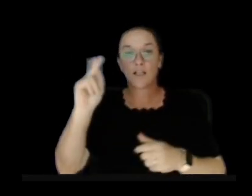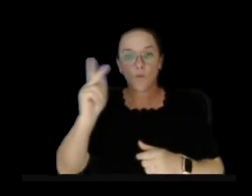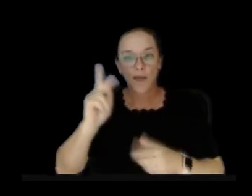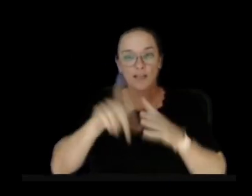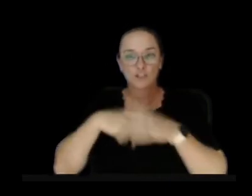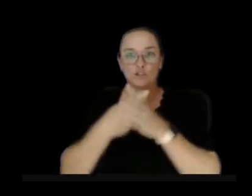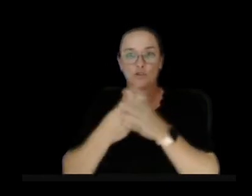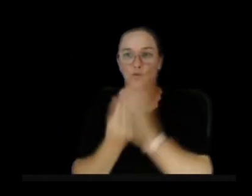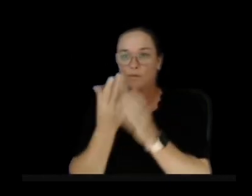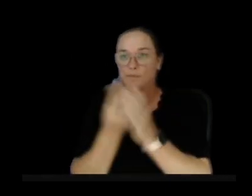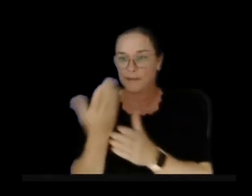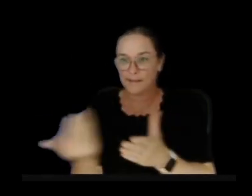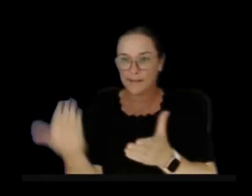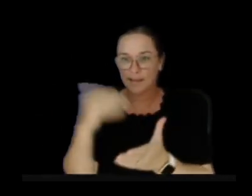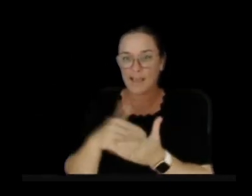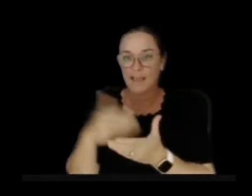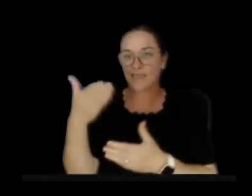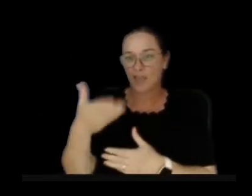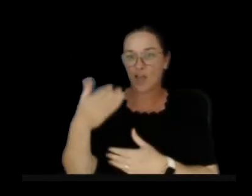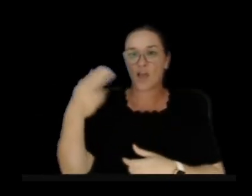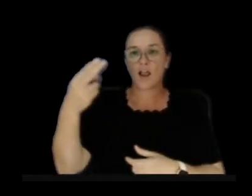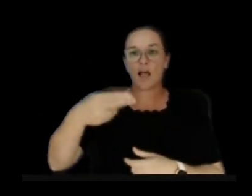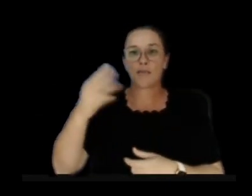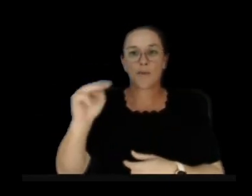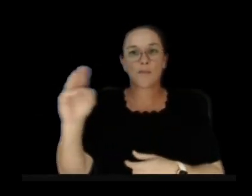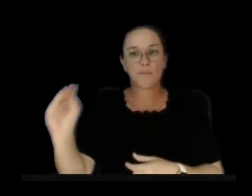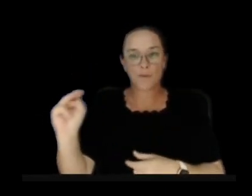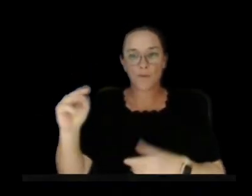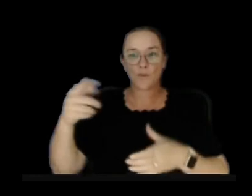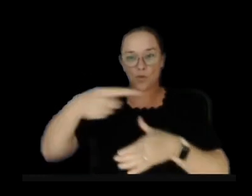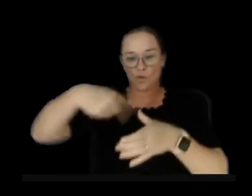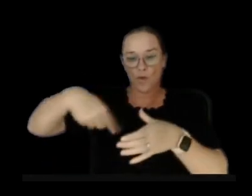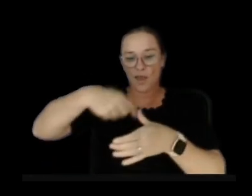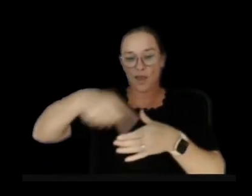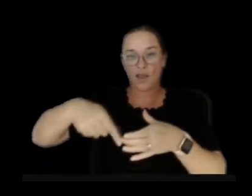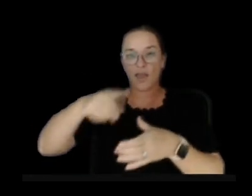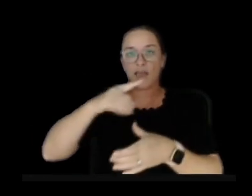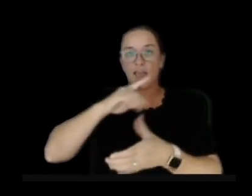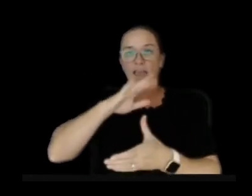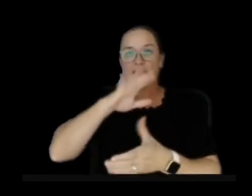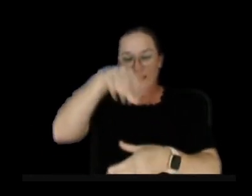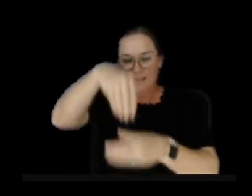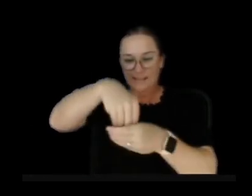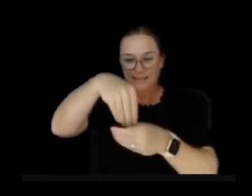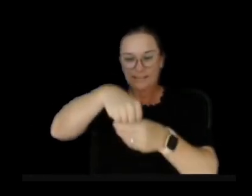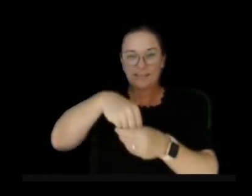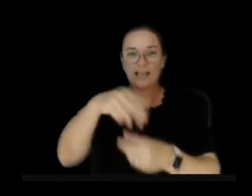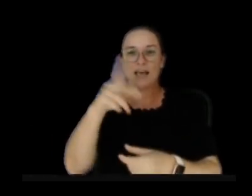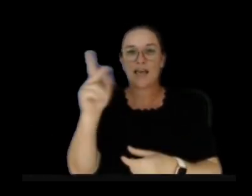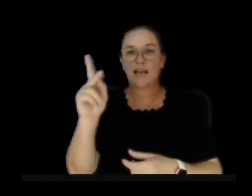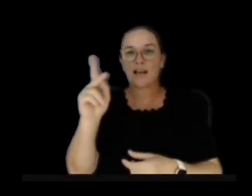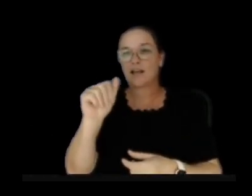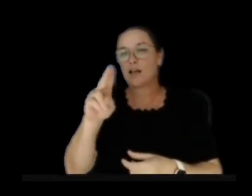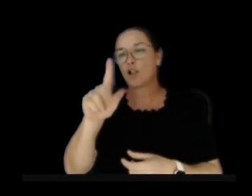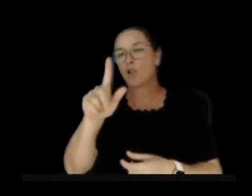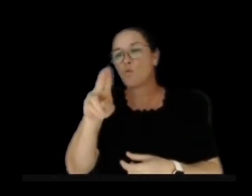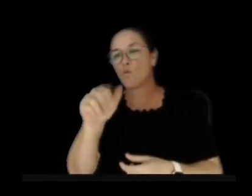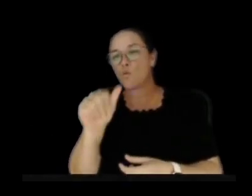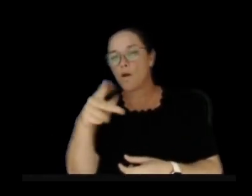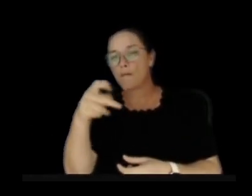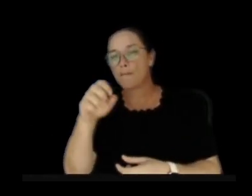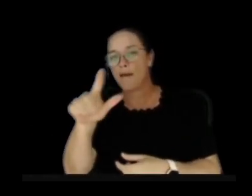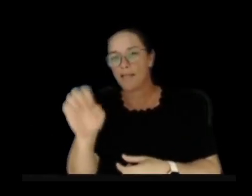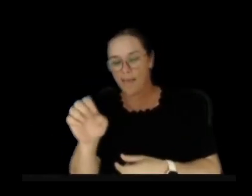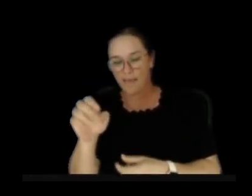at its summit in Halemauma'u Crater inside of Kaluapele, the main caldera. You see here a time